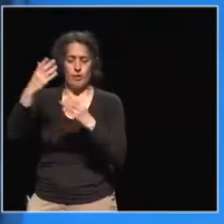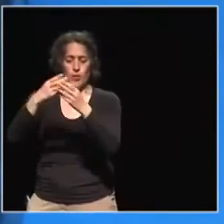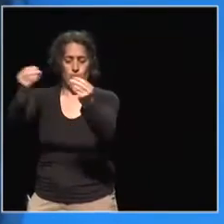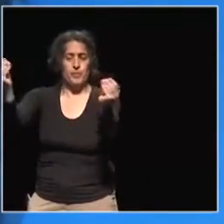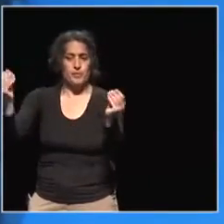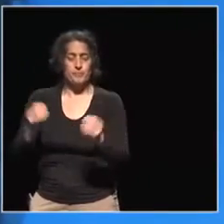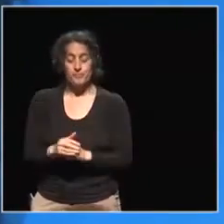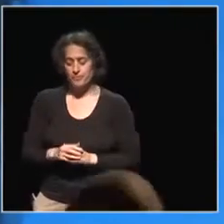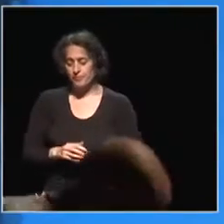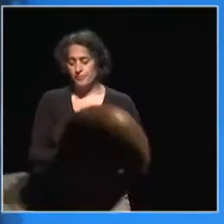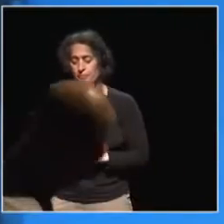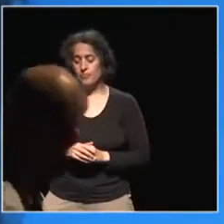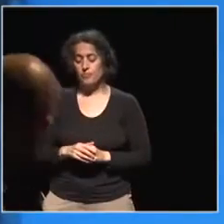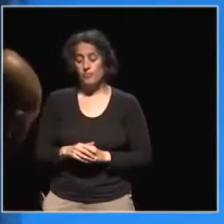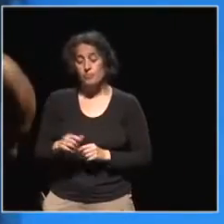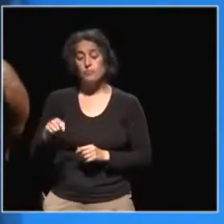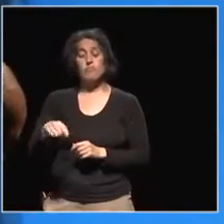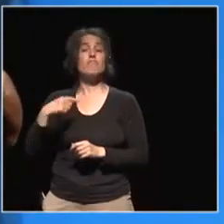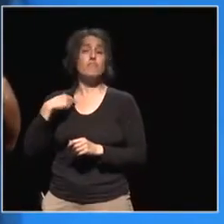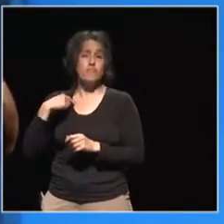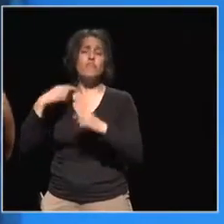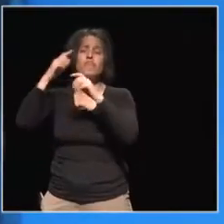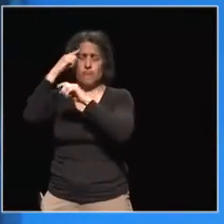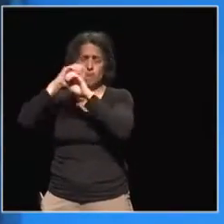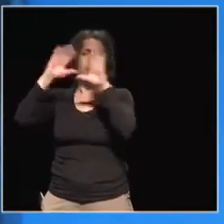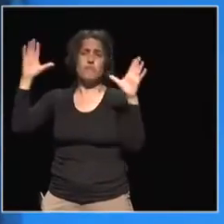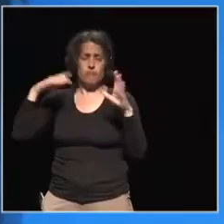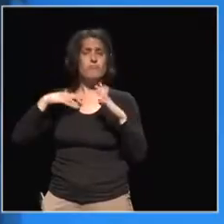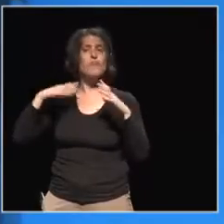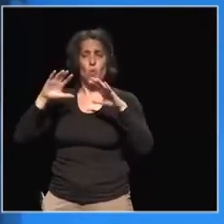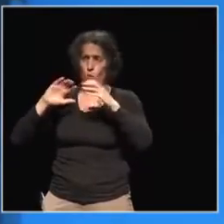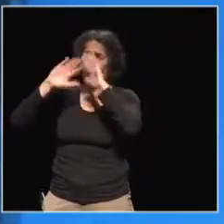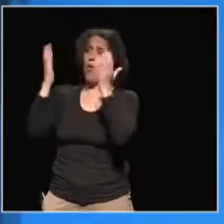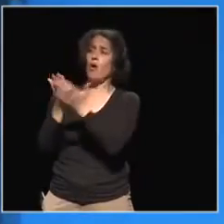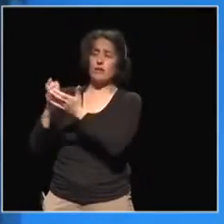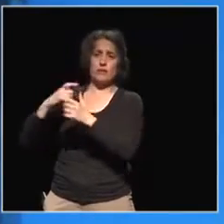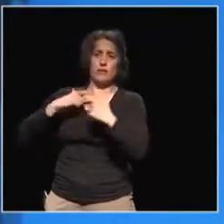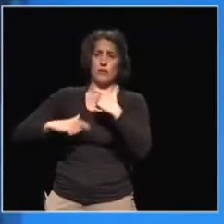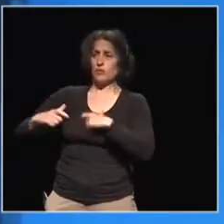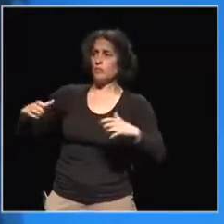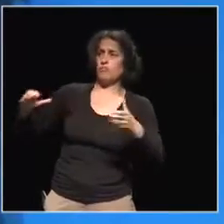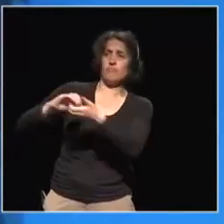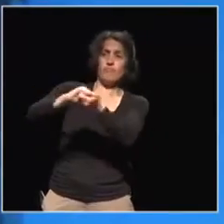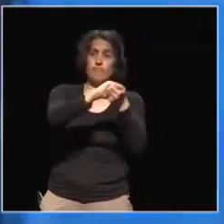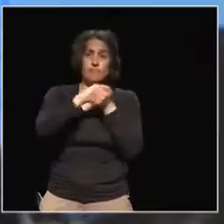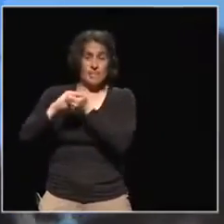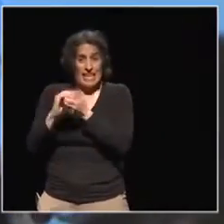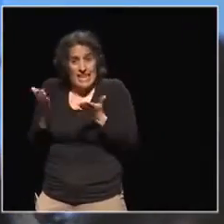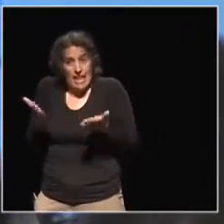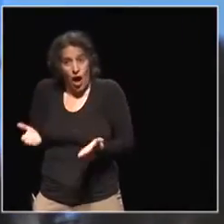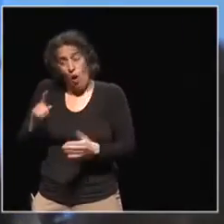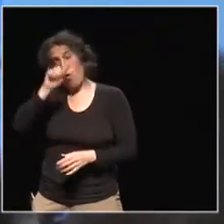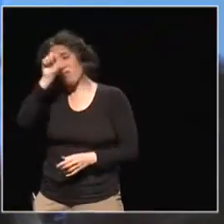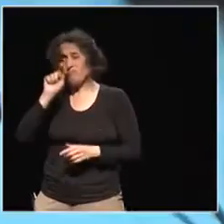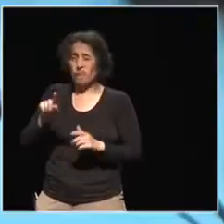Movement. I'm not necessarily sure that what we have right now is a World Citizens Movement. I think, in fact,